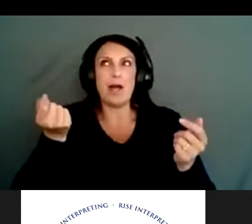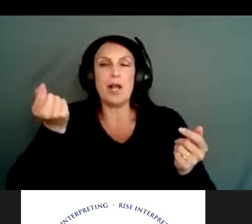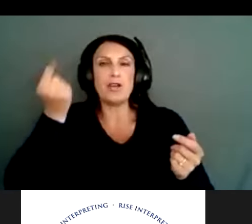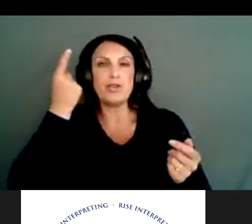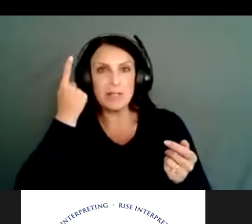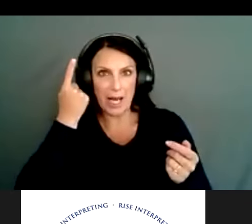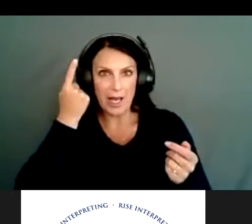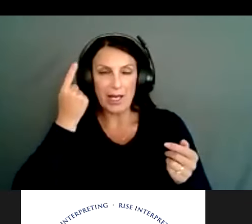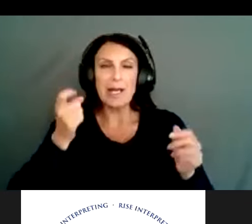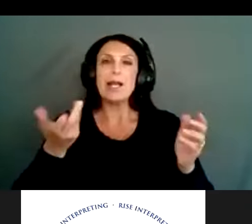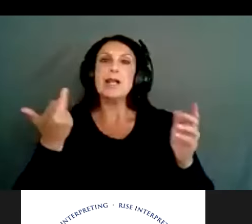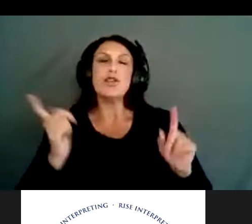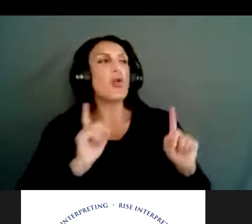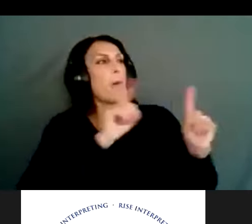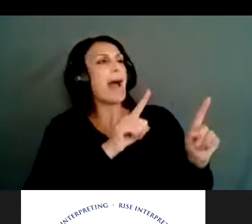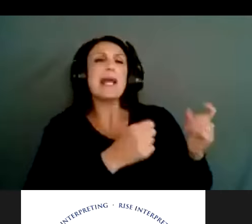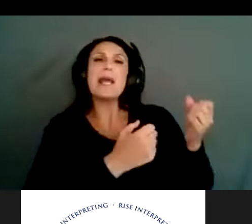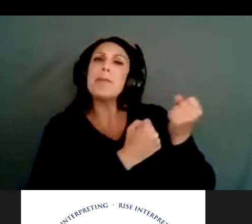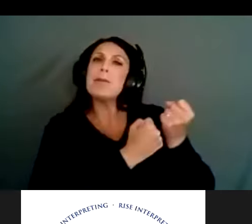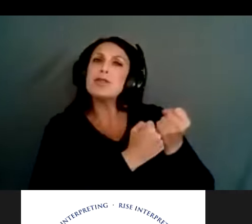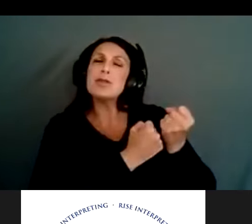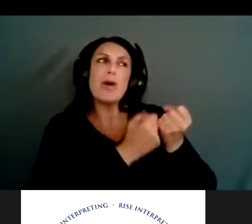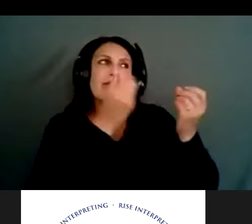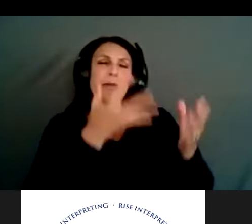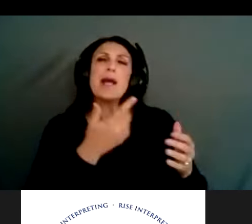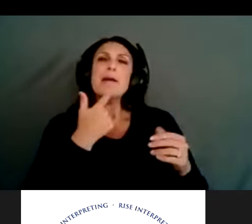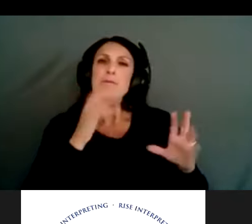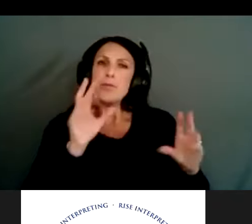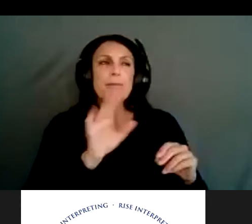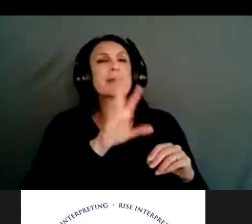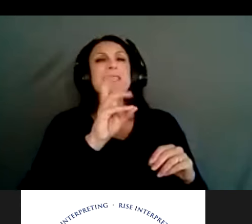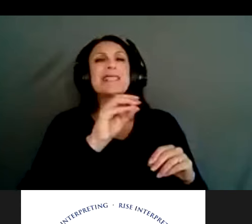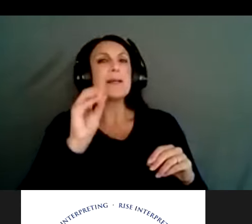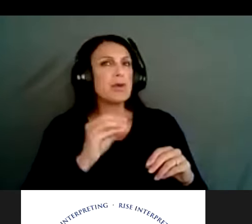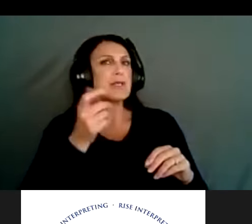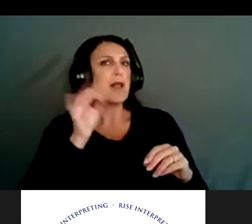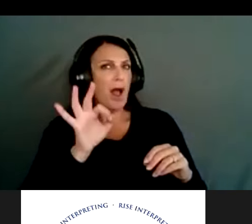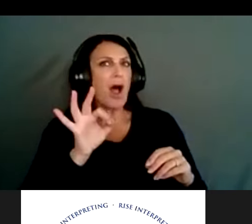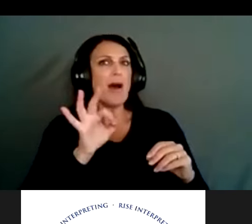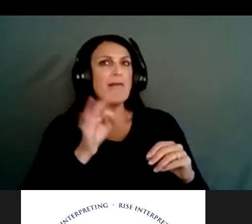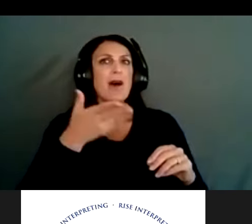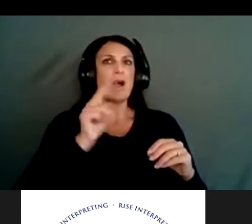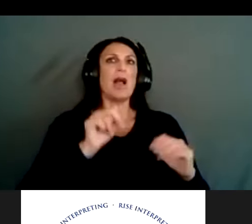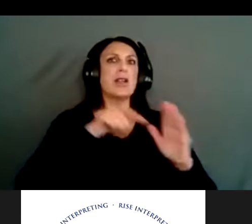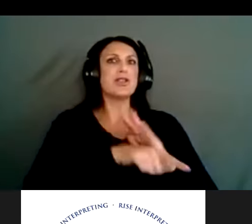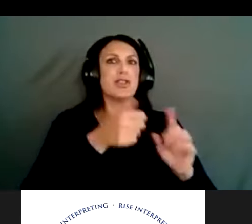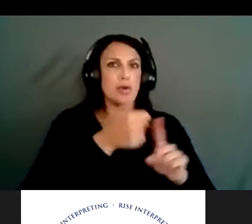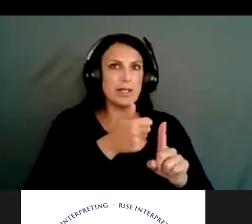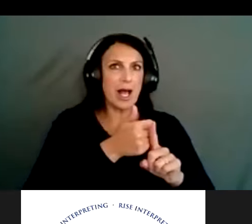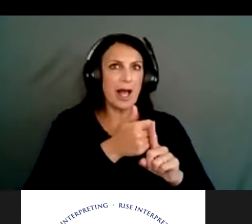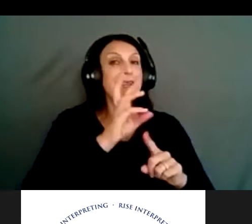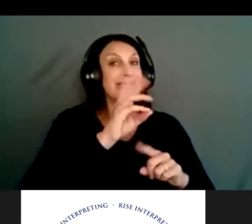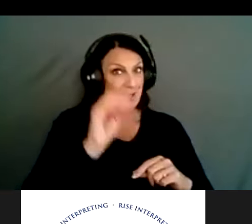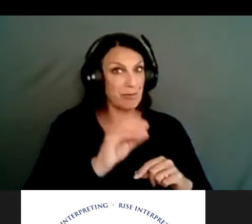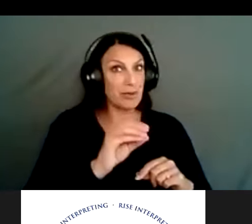at you, being able to support it with data and saying, well, actually, no, 60% of firearm deaths in our country are actually suicides,